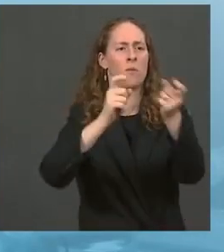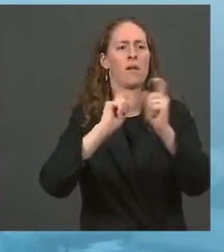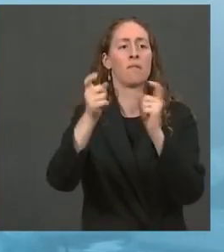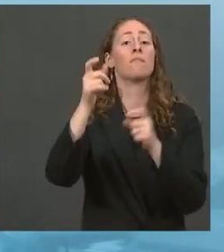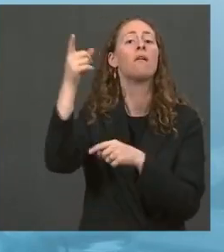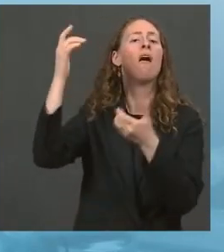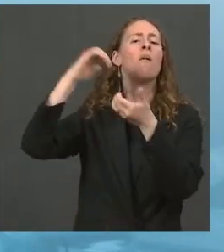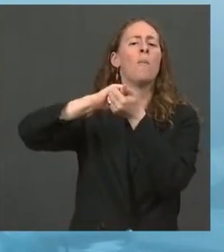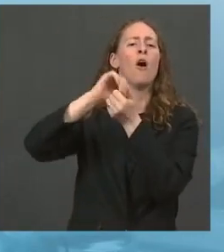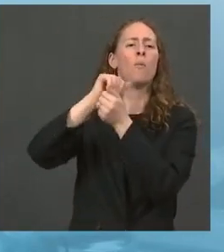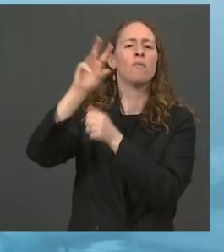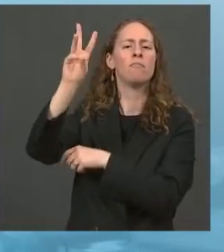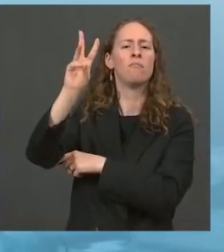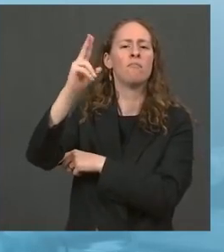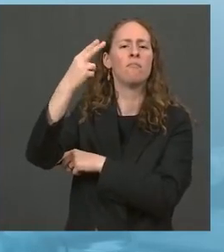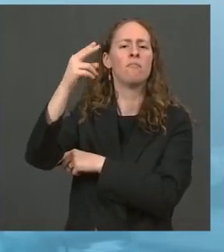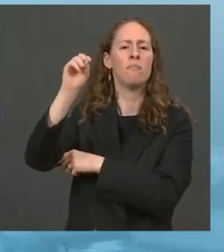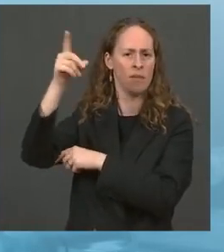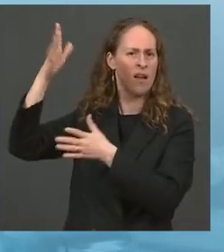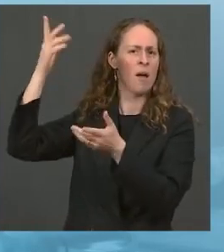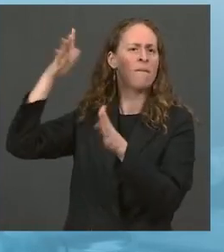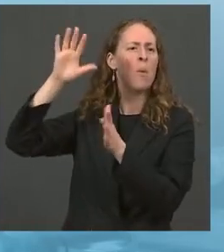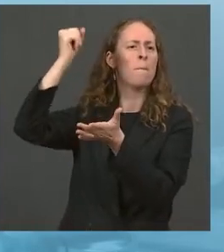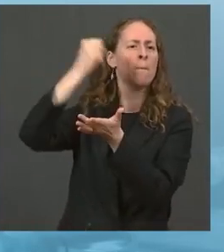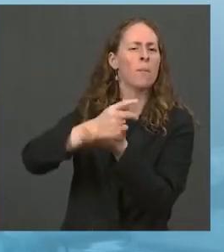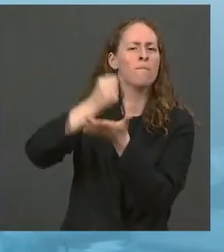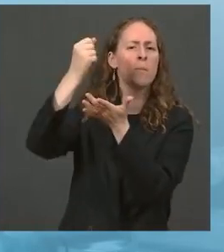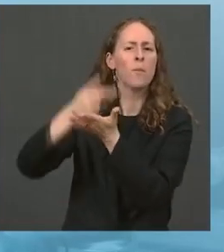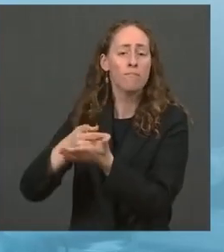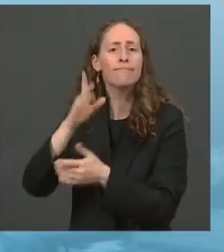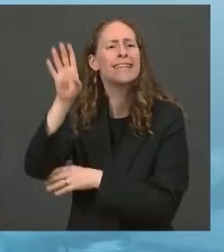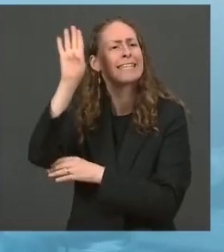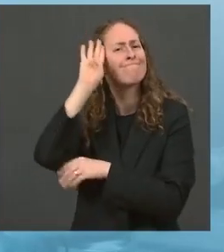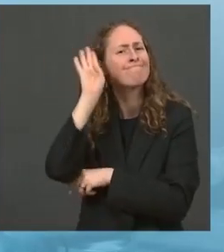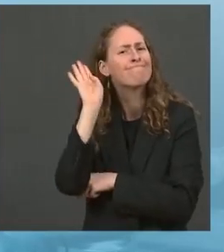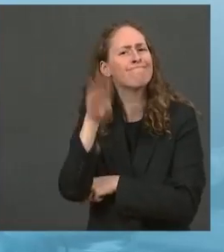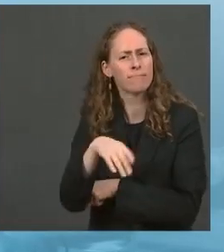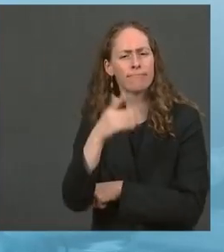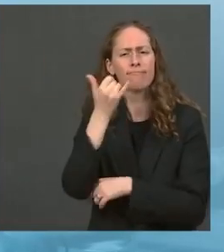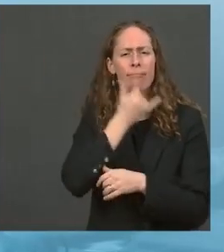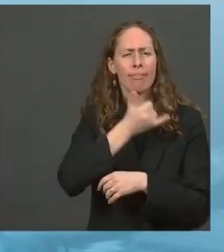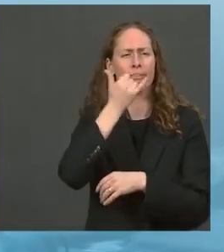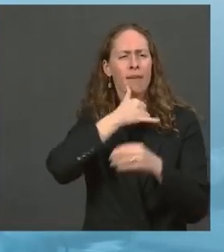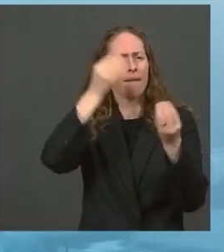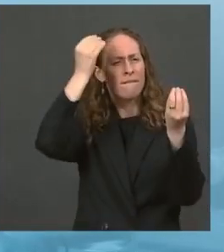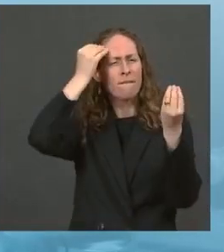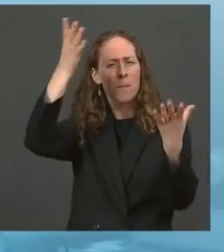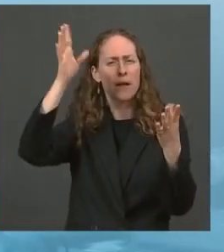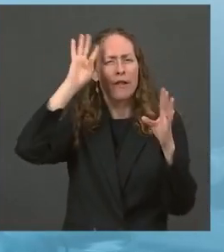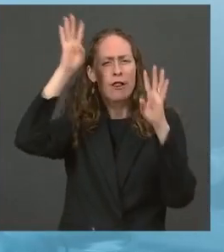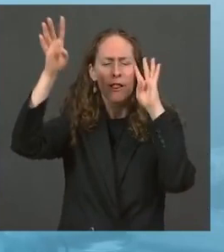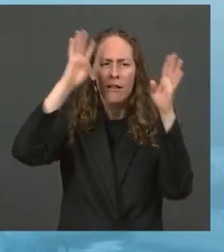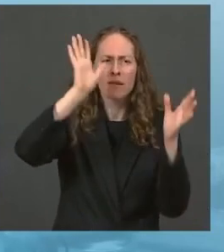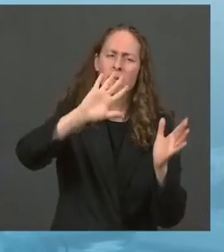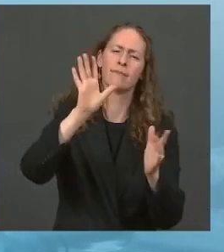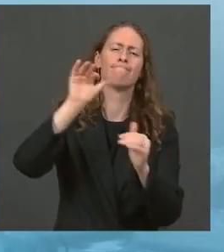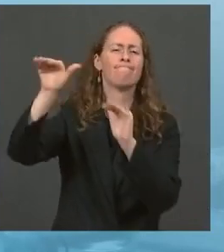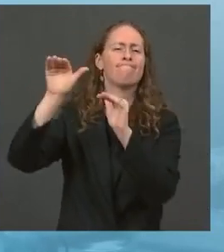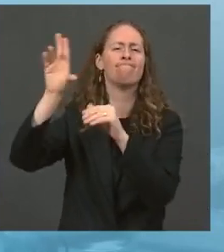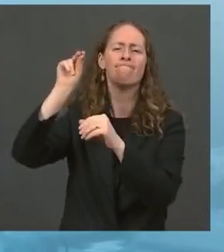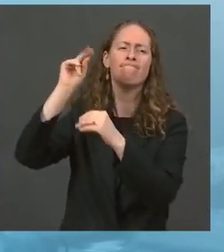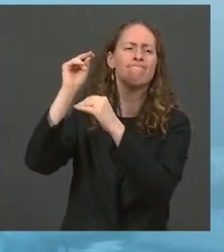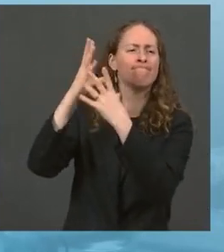And that we fight vaccine disinformation and exercise transparency to build vital public trust in these